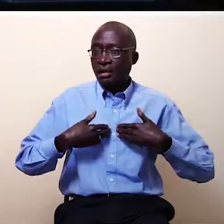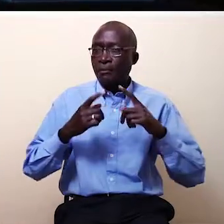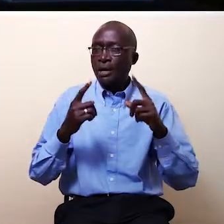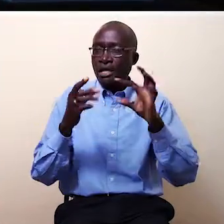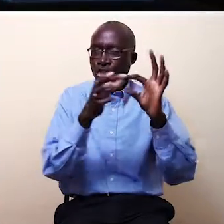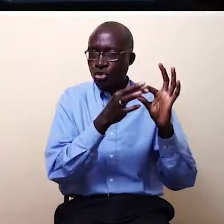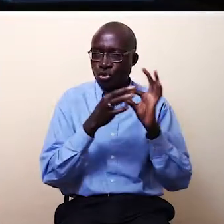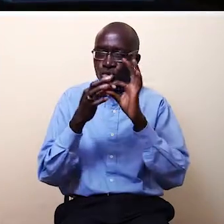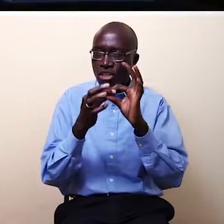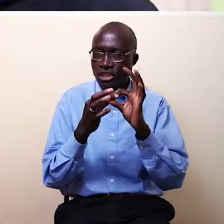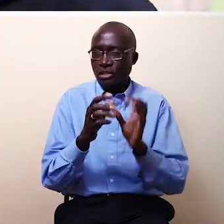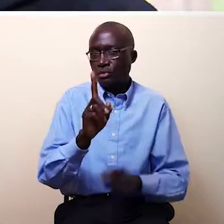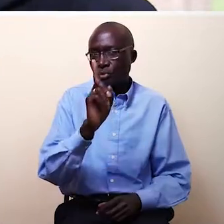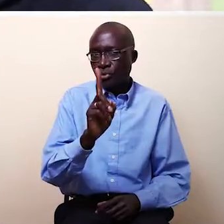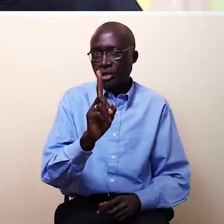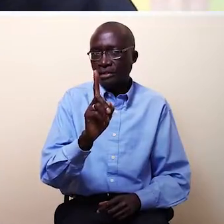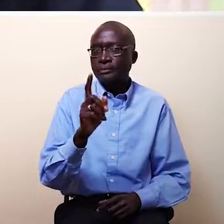of unity, we have unity in diversity.